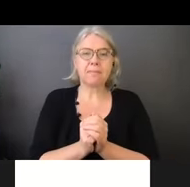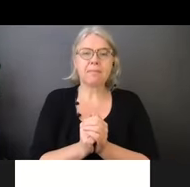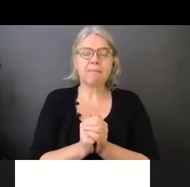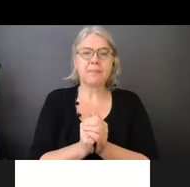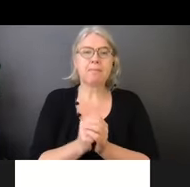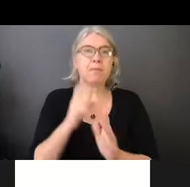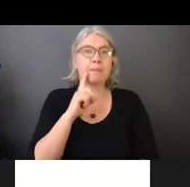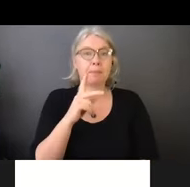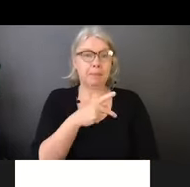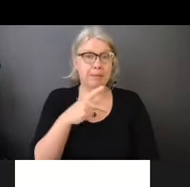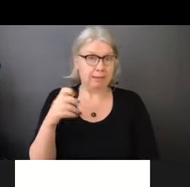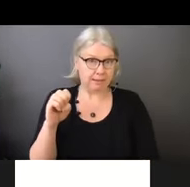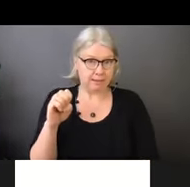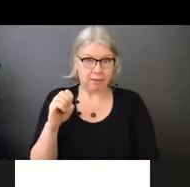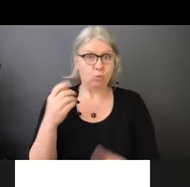You put on your gown.